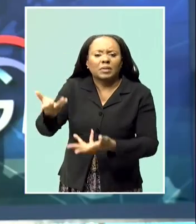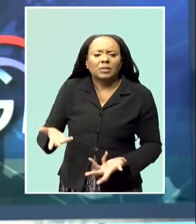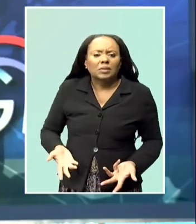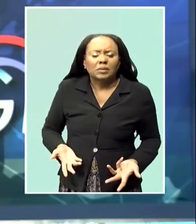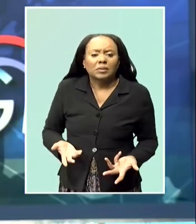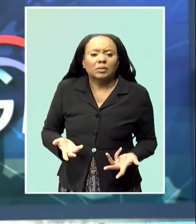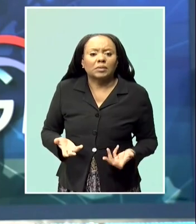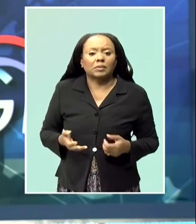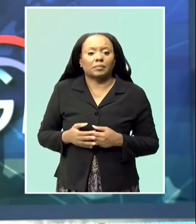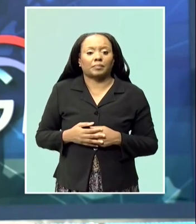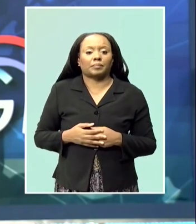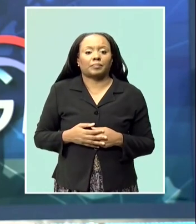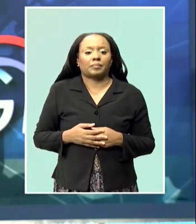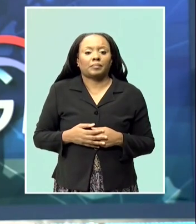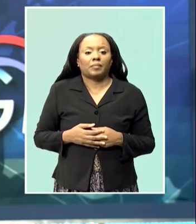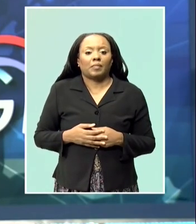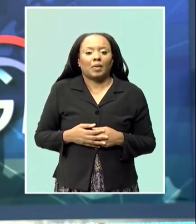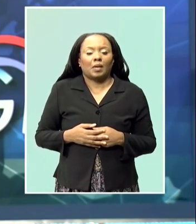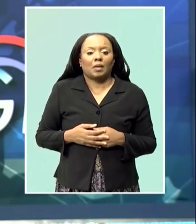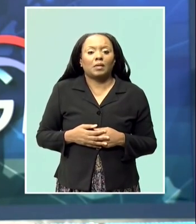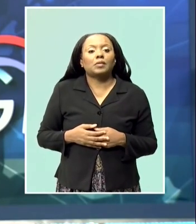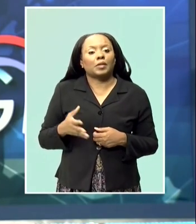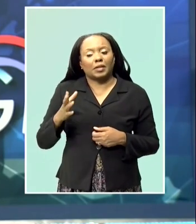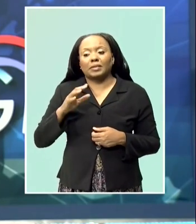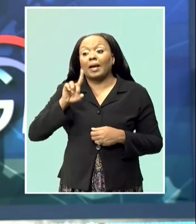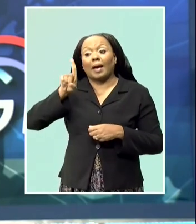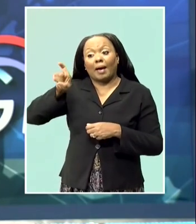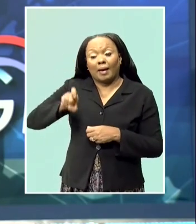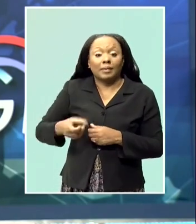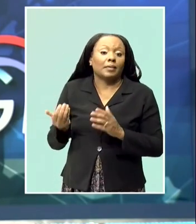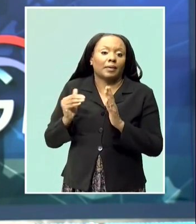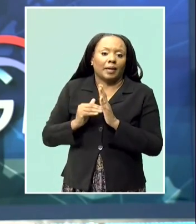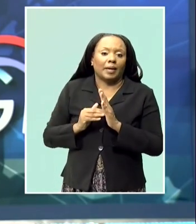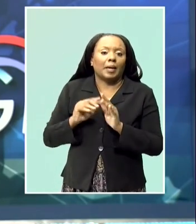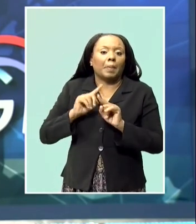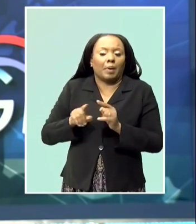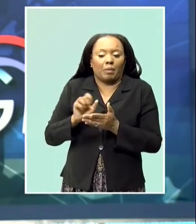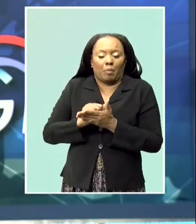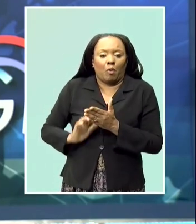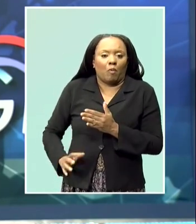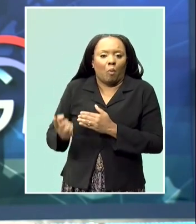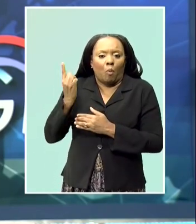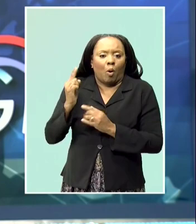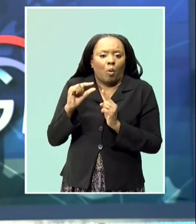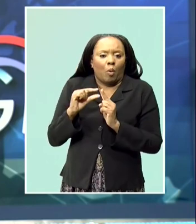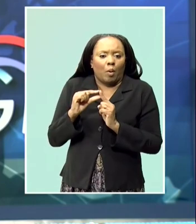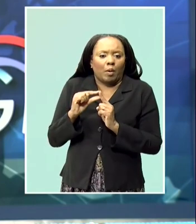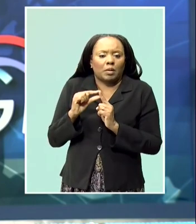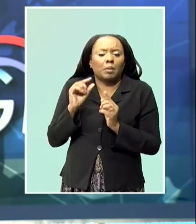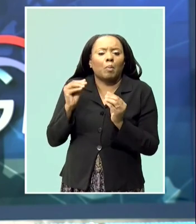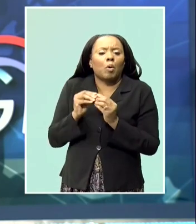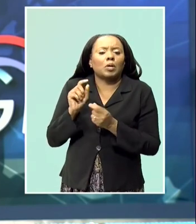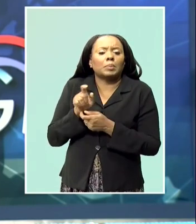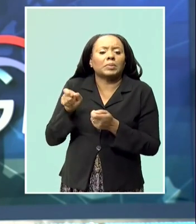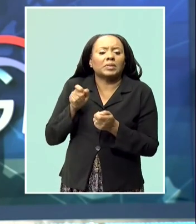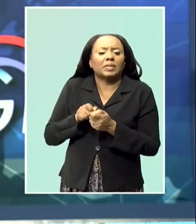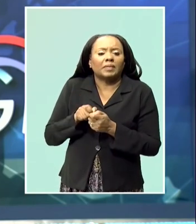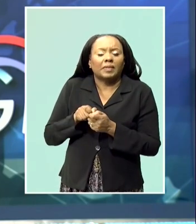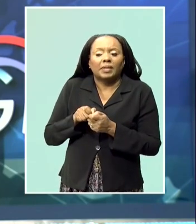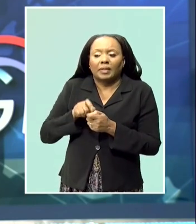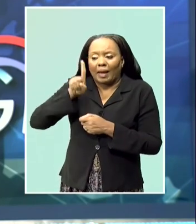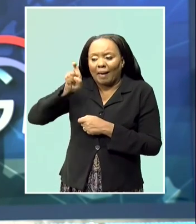Well, Ms. Watson removed the word extremely from her question and continued on a detailed line of questioning to the power company's